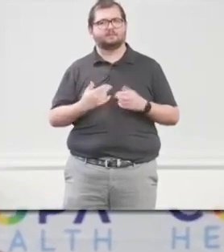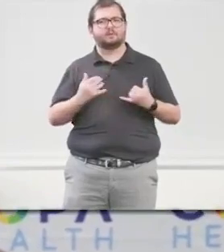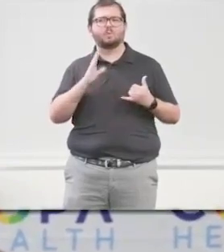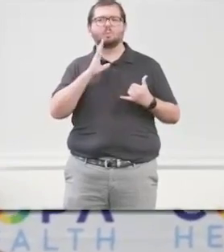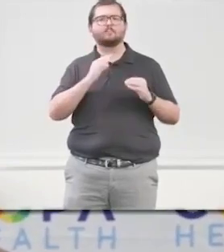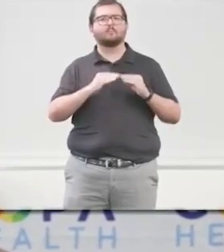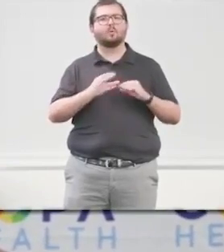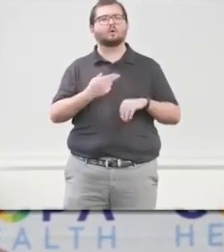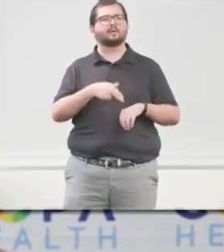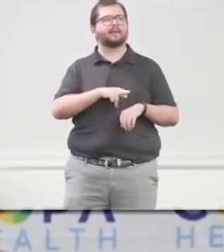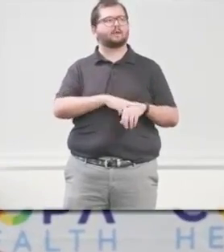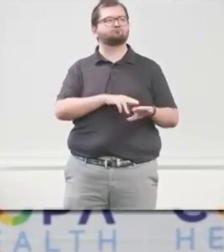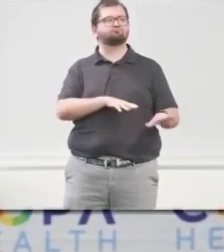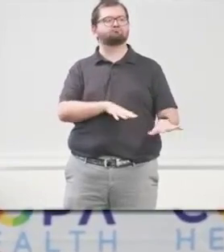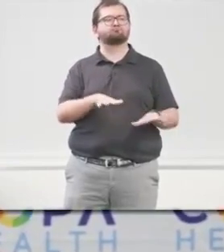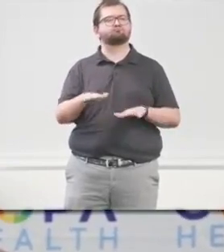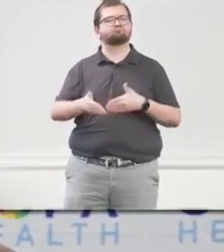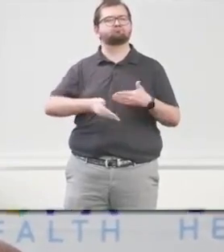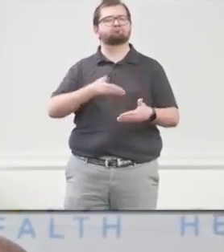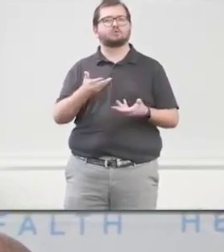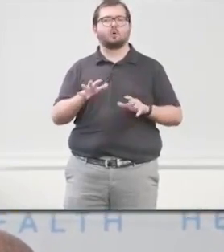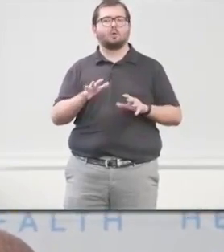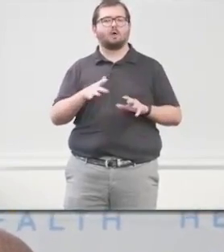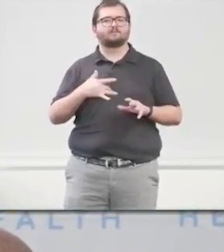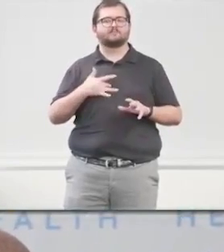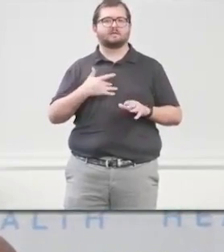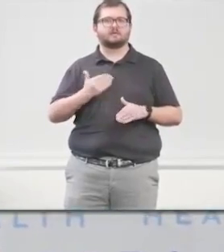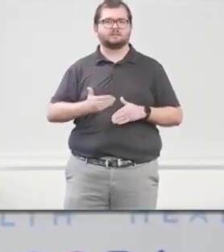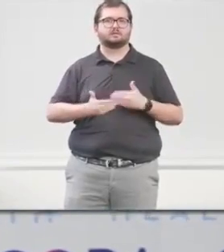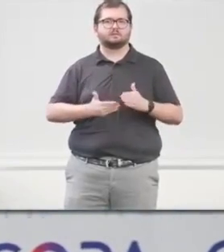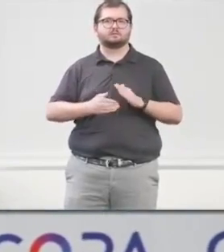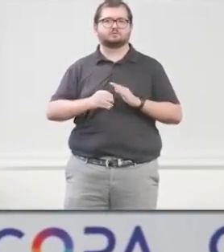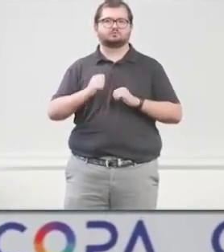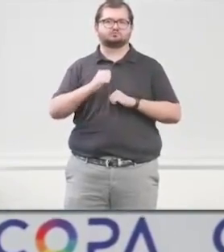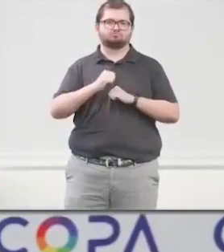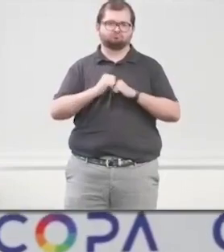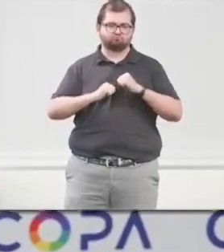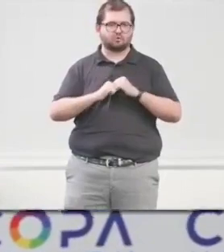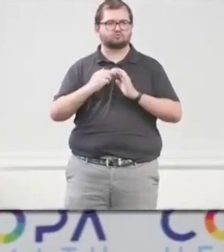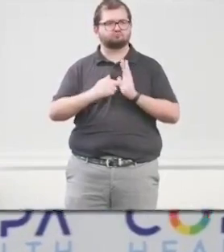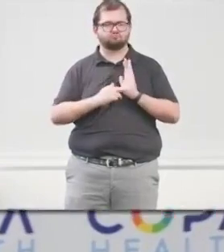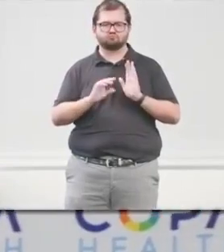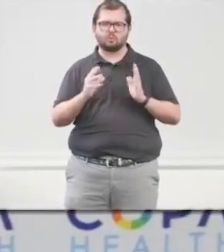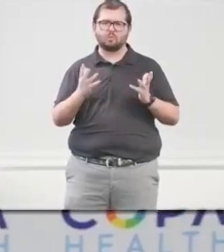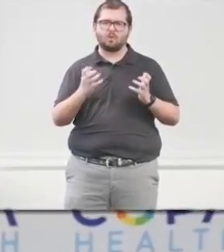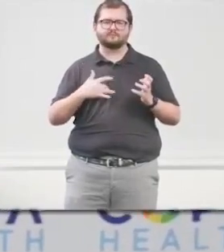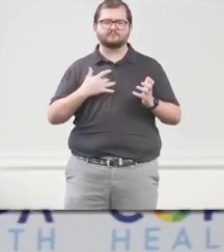and we want it to be from the ground up so that you have real-life